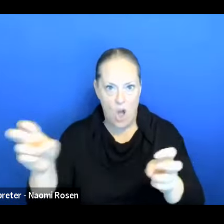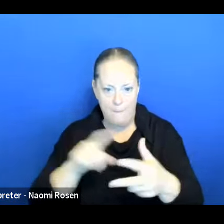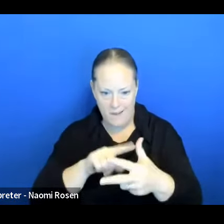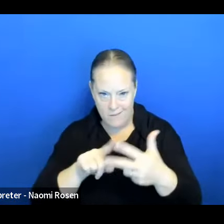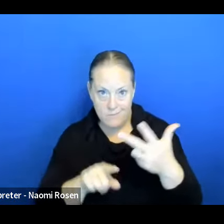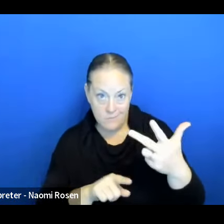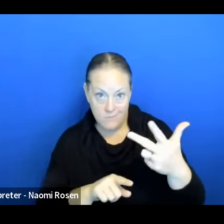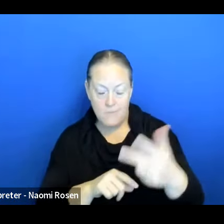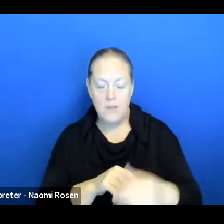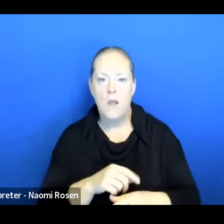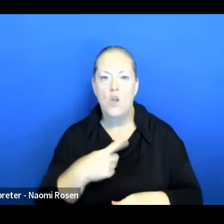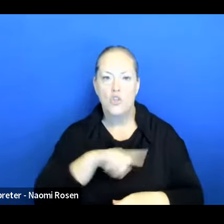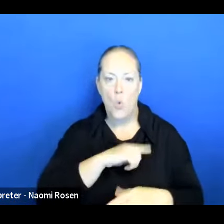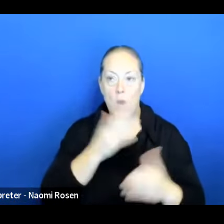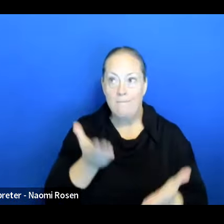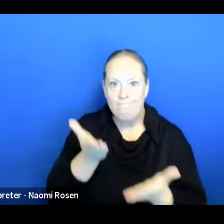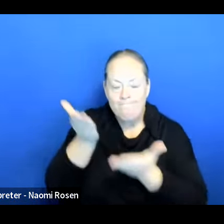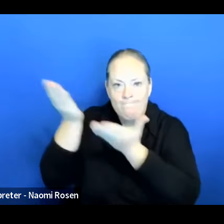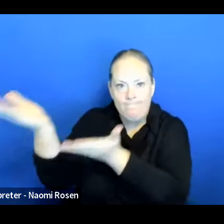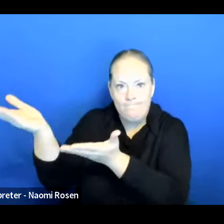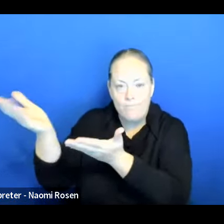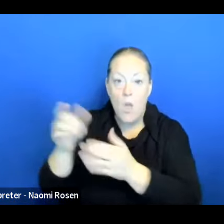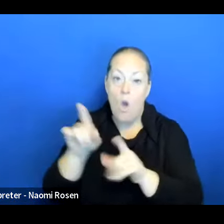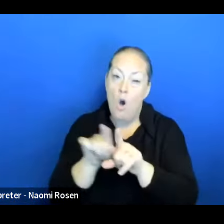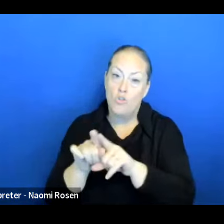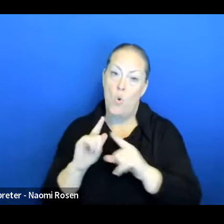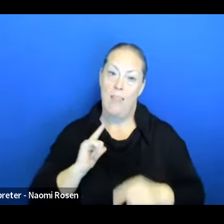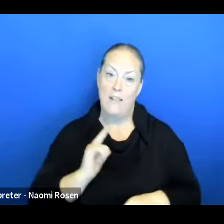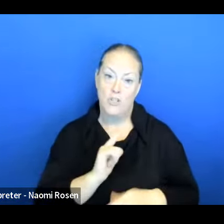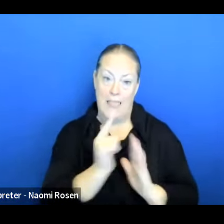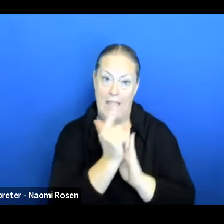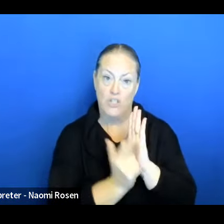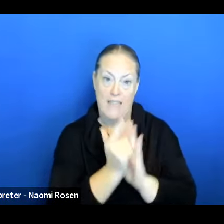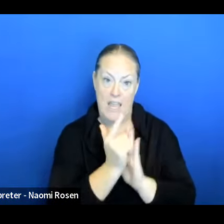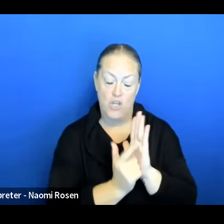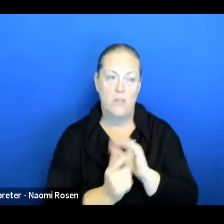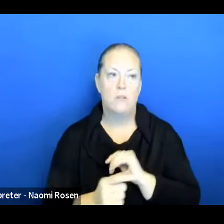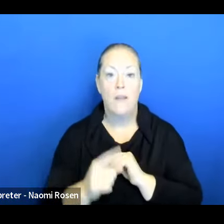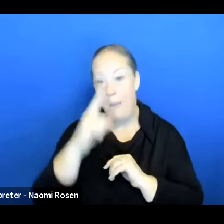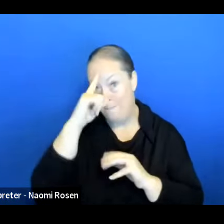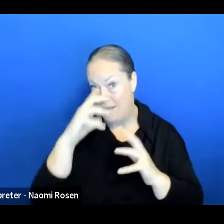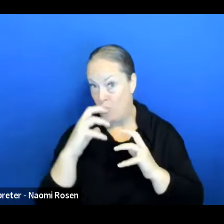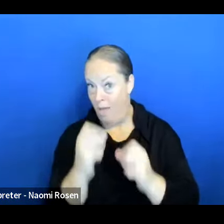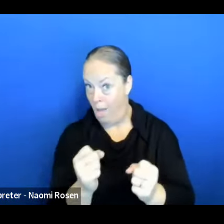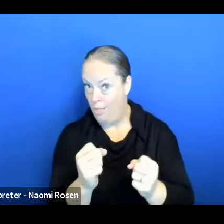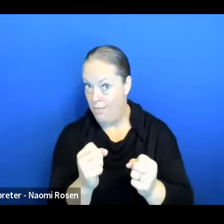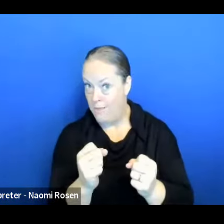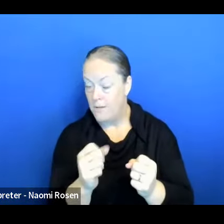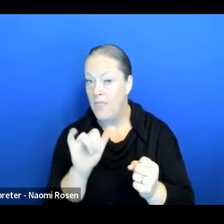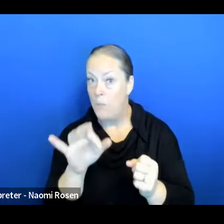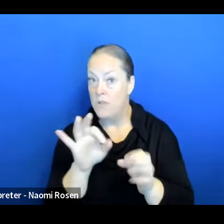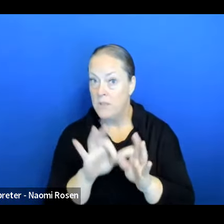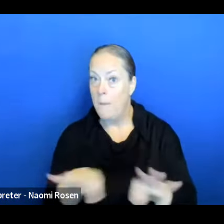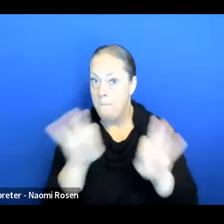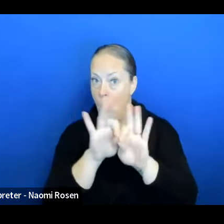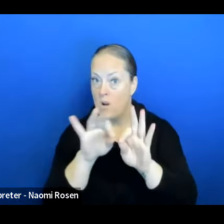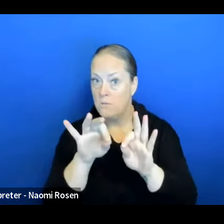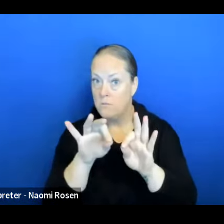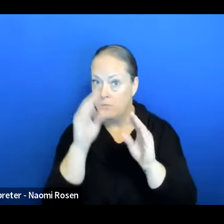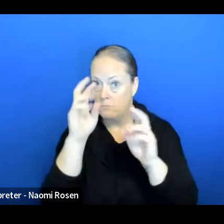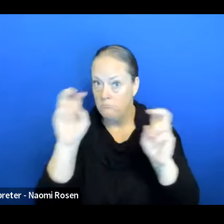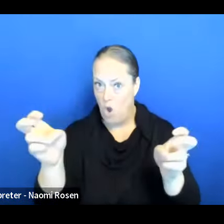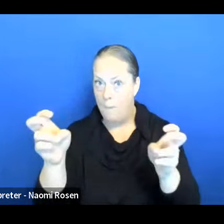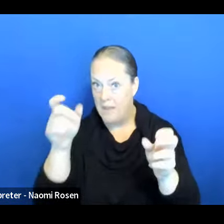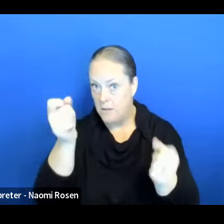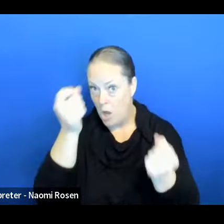those things. Also legislation, also mental health was an important topic to understand